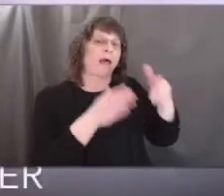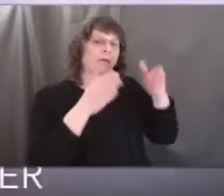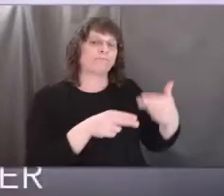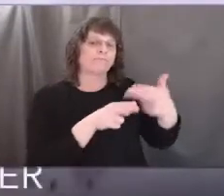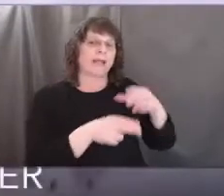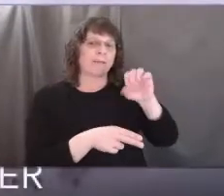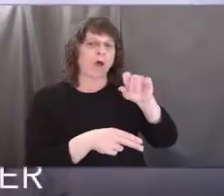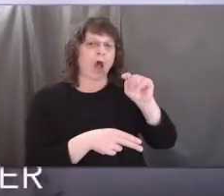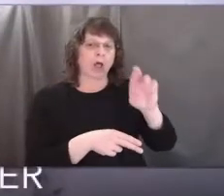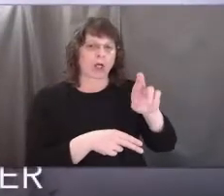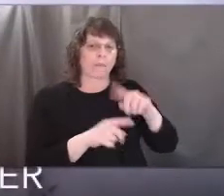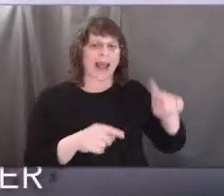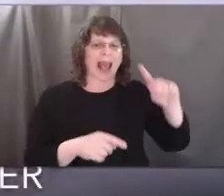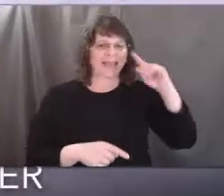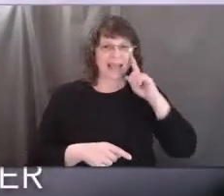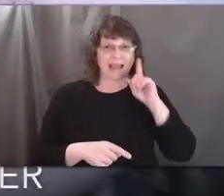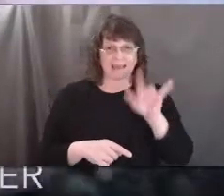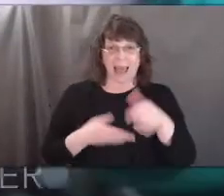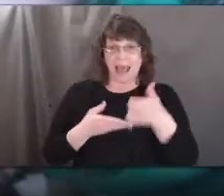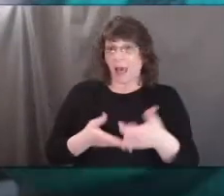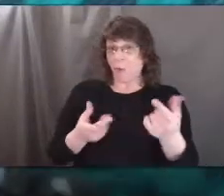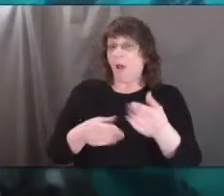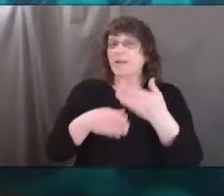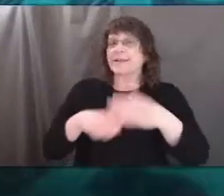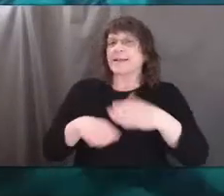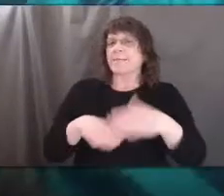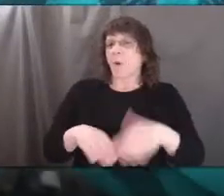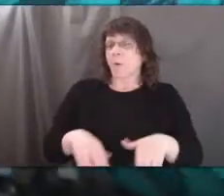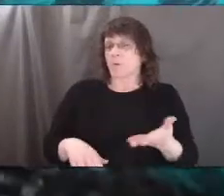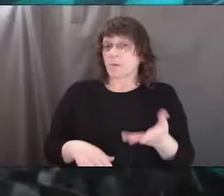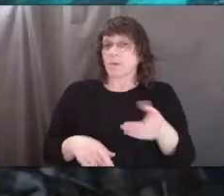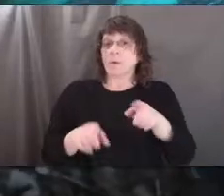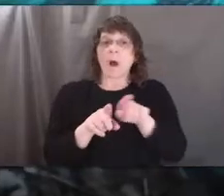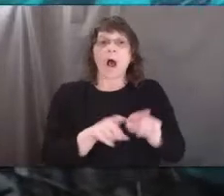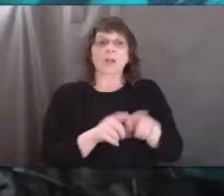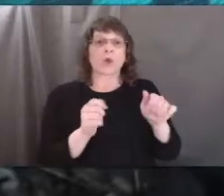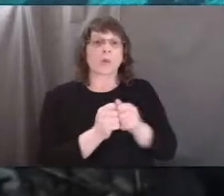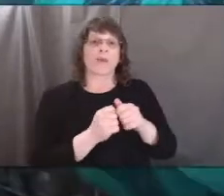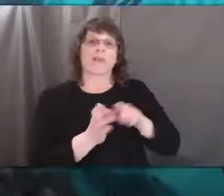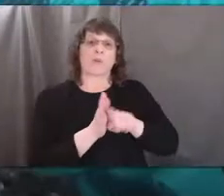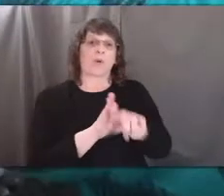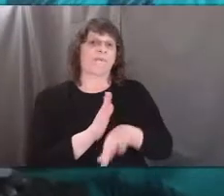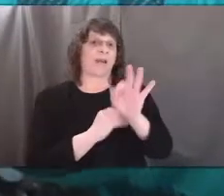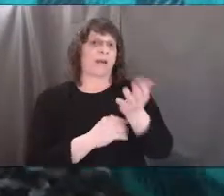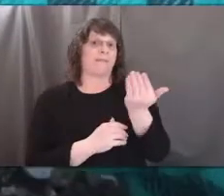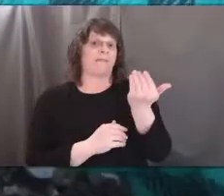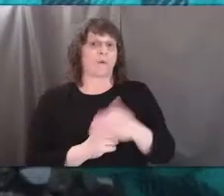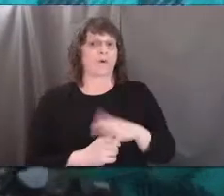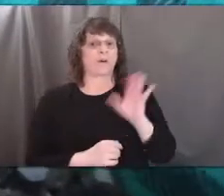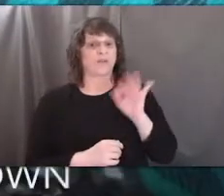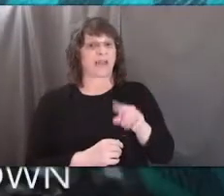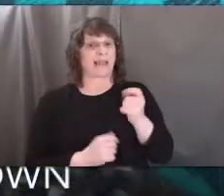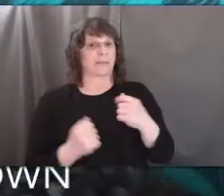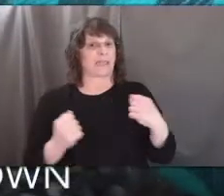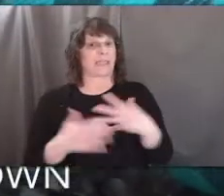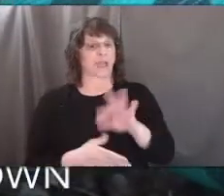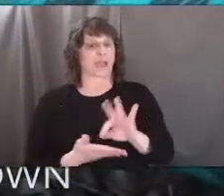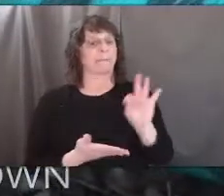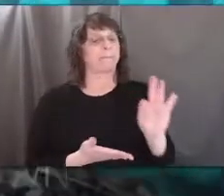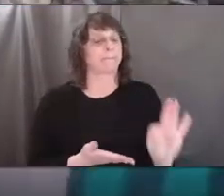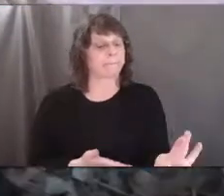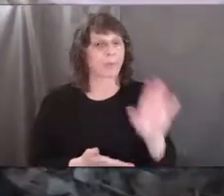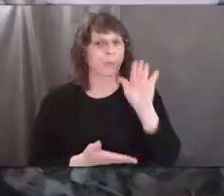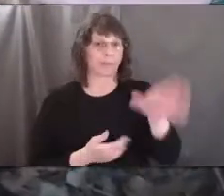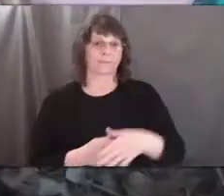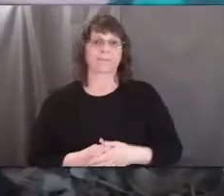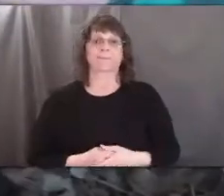but I'm pretty sure this kid is a decomposer. Along with that worm that we found earlier. This little buddy seems a little scared though, so I'm just gonna put them